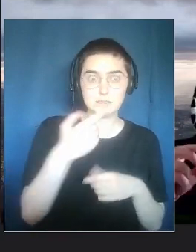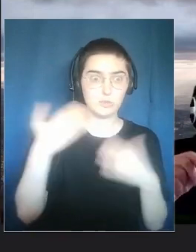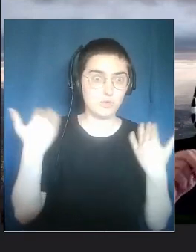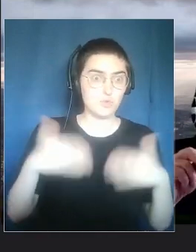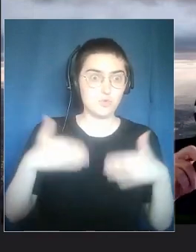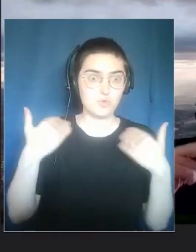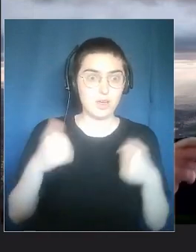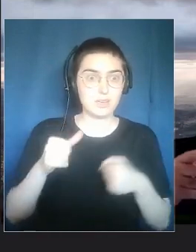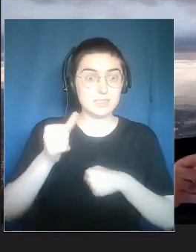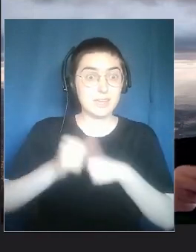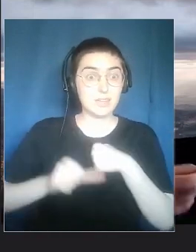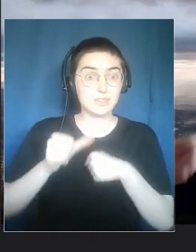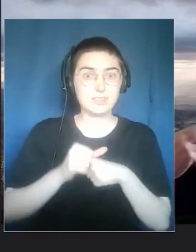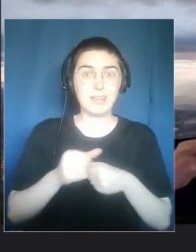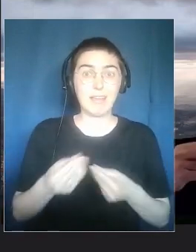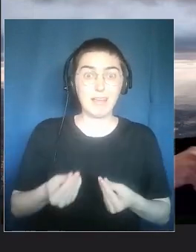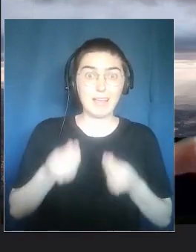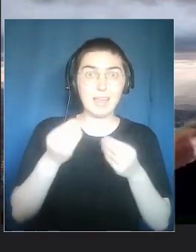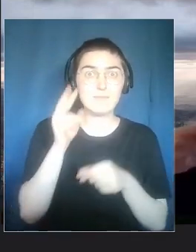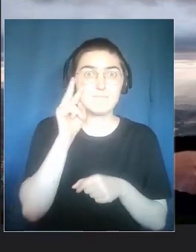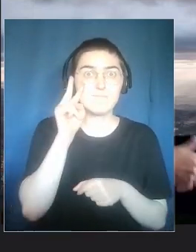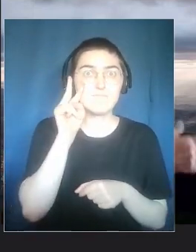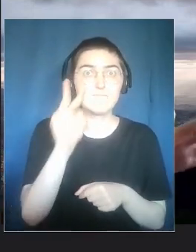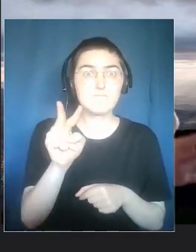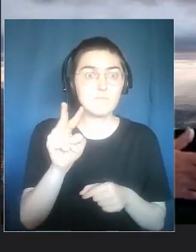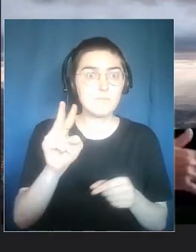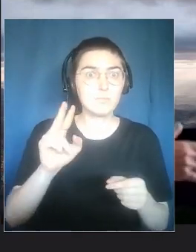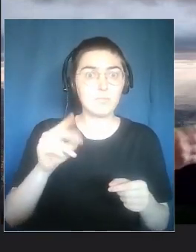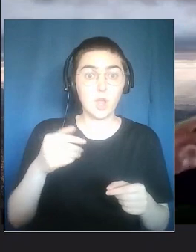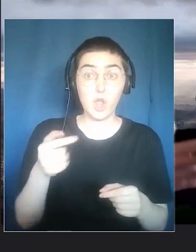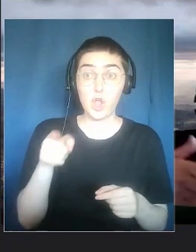dragon with a terrifying gaze.